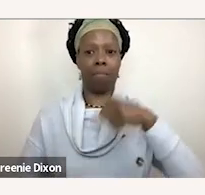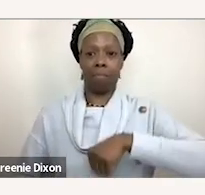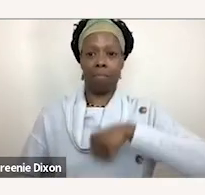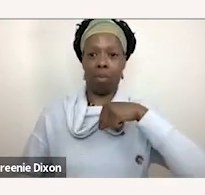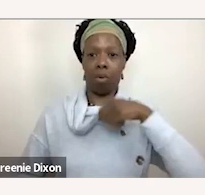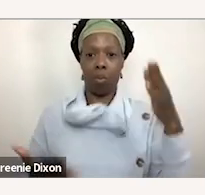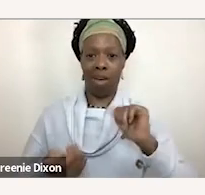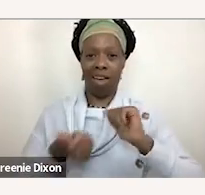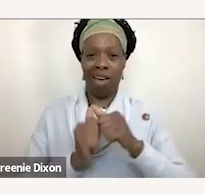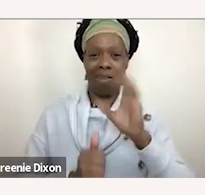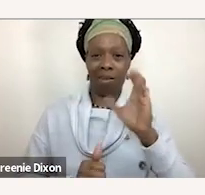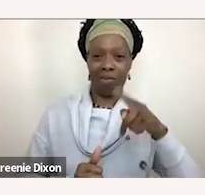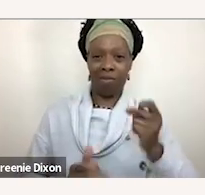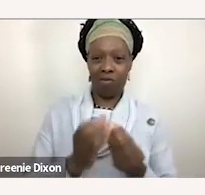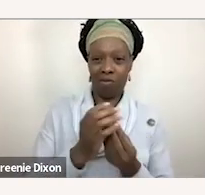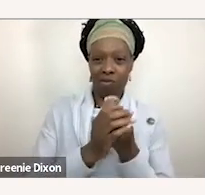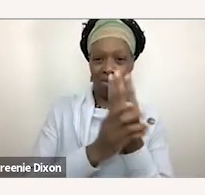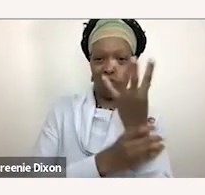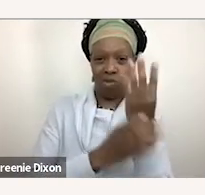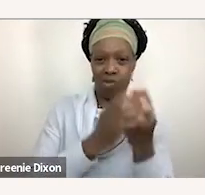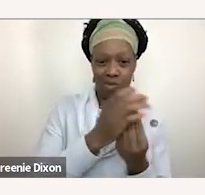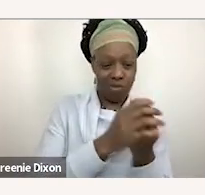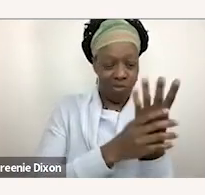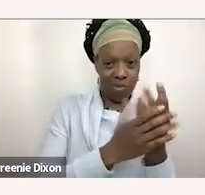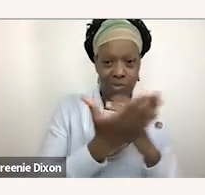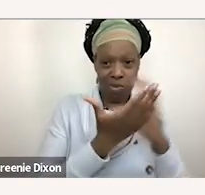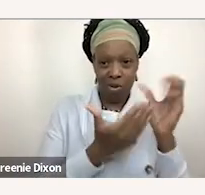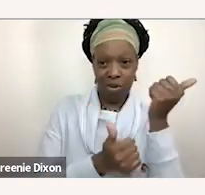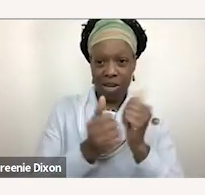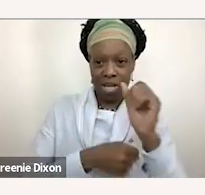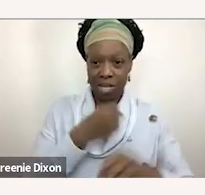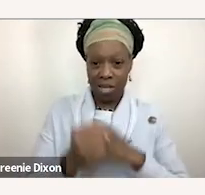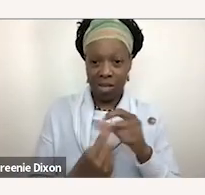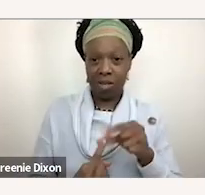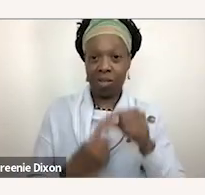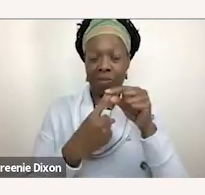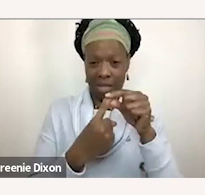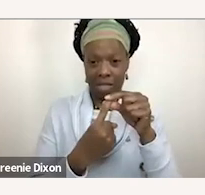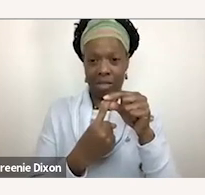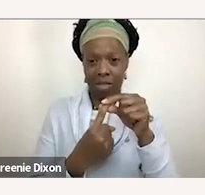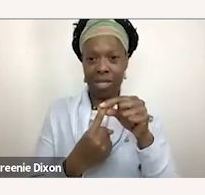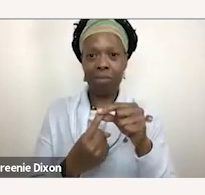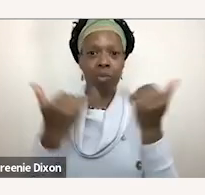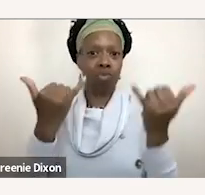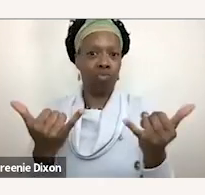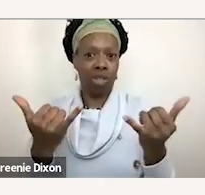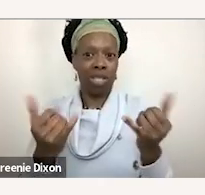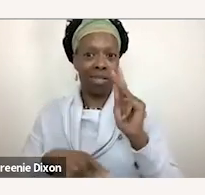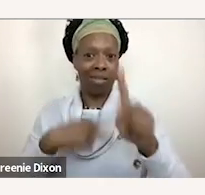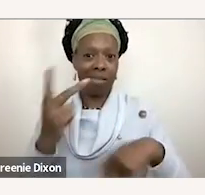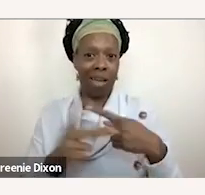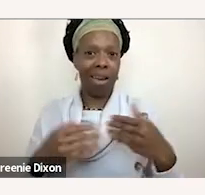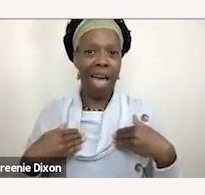has grown the curriculum year over year and really in particular this this lit this latest version has